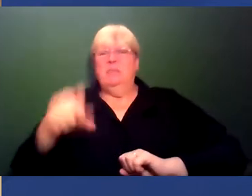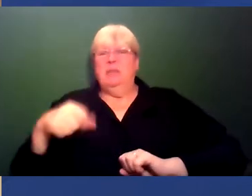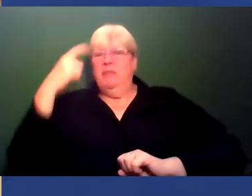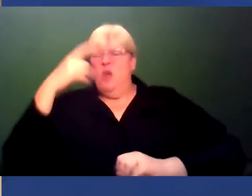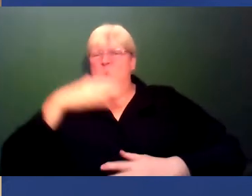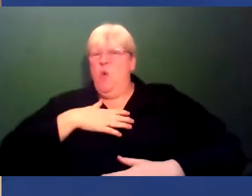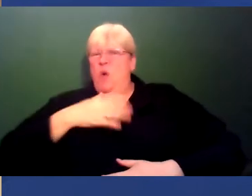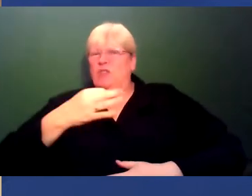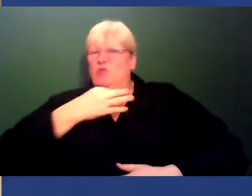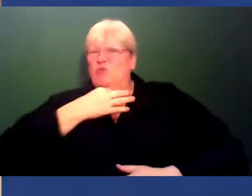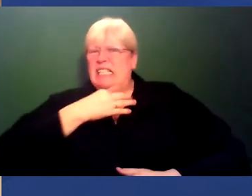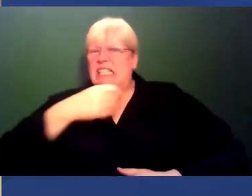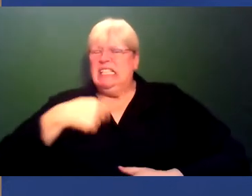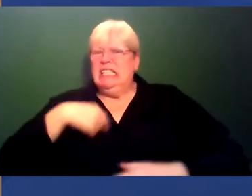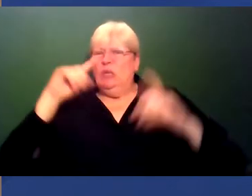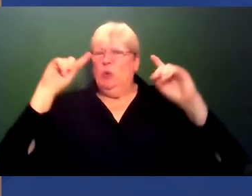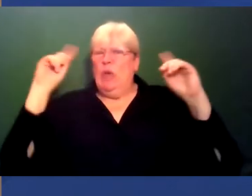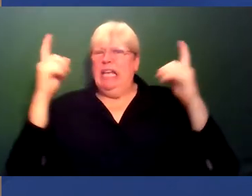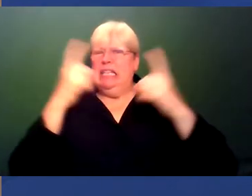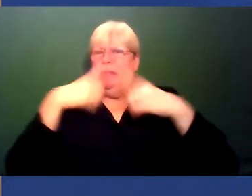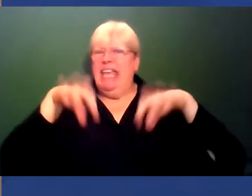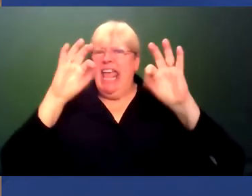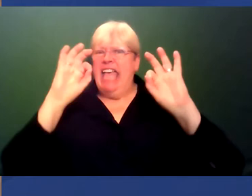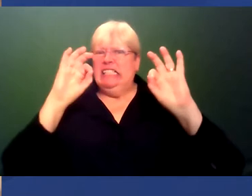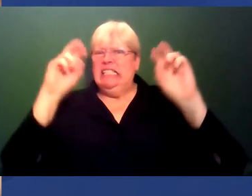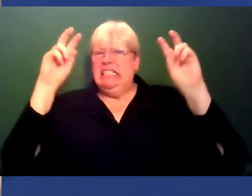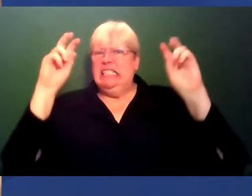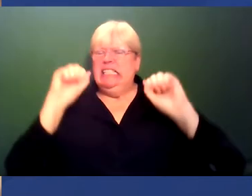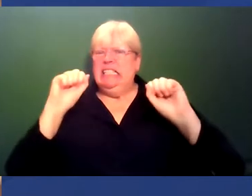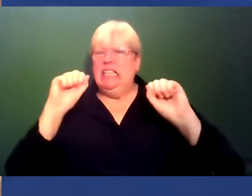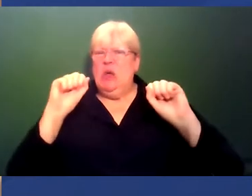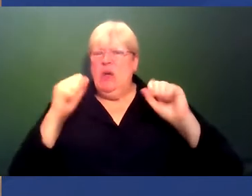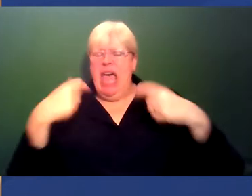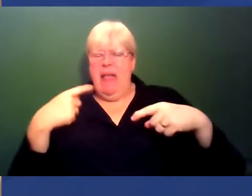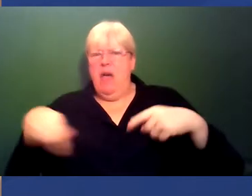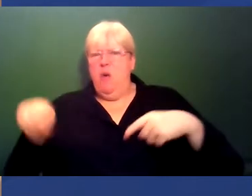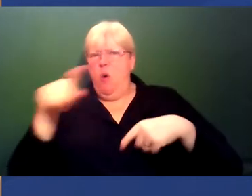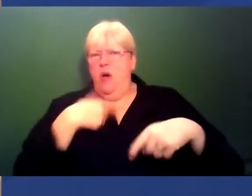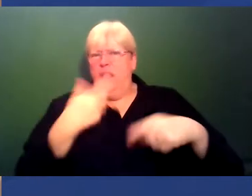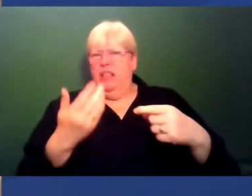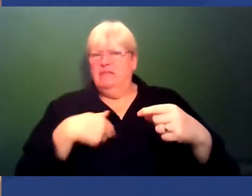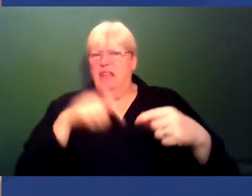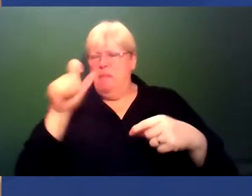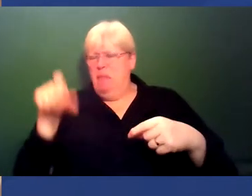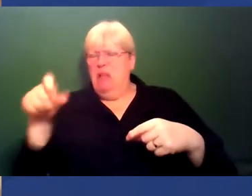risk, which is, like, excellence, quote, unquote, if we let all these, you know, people in.